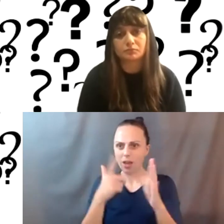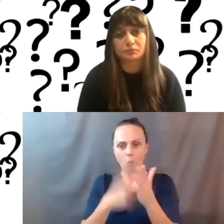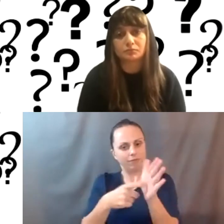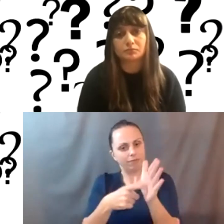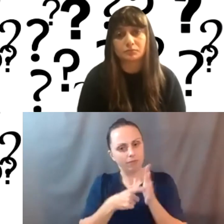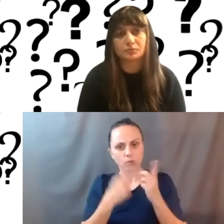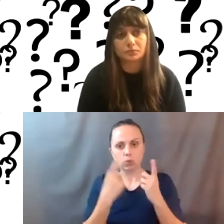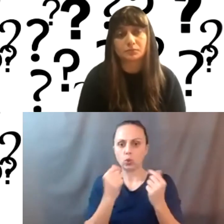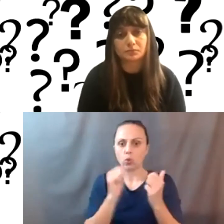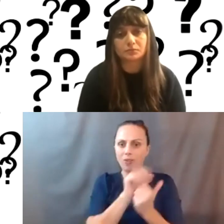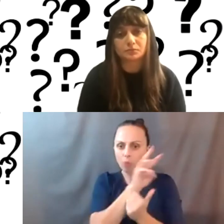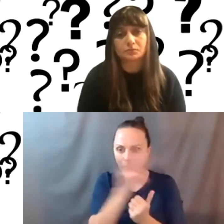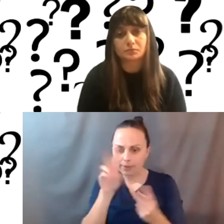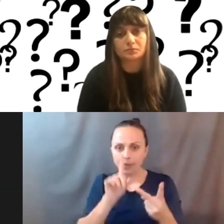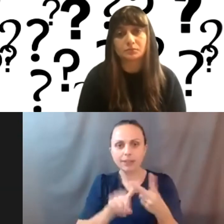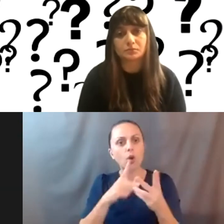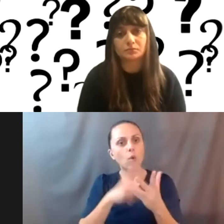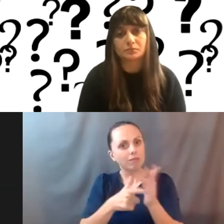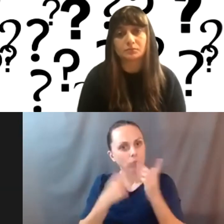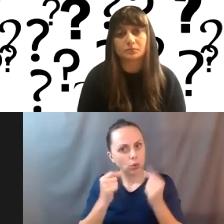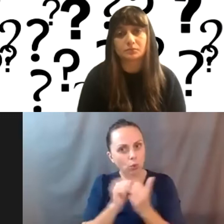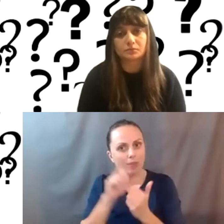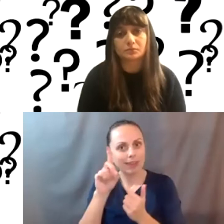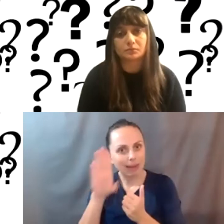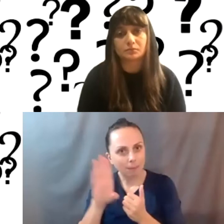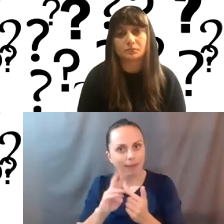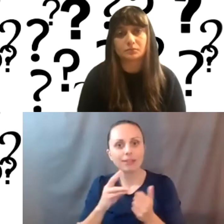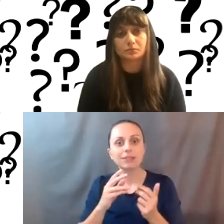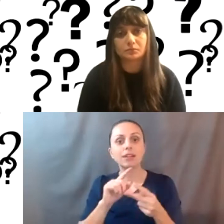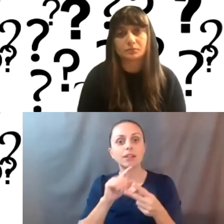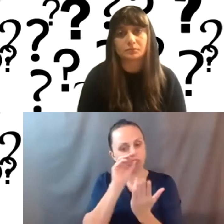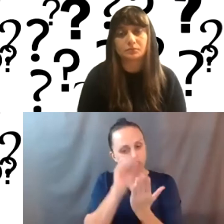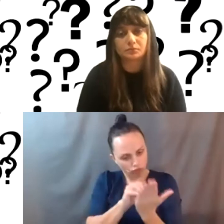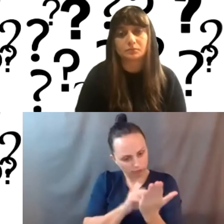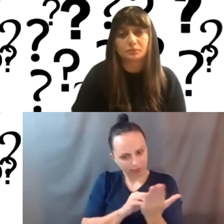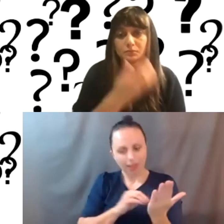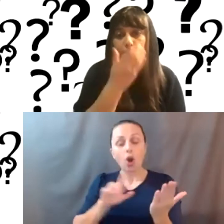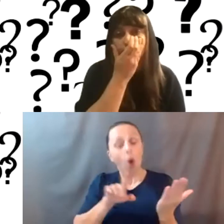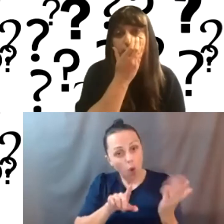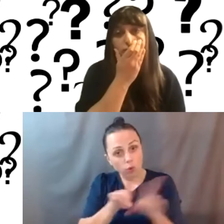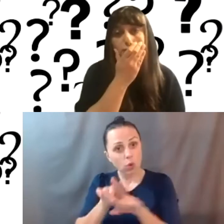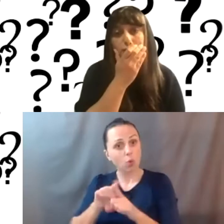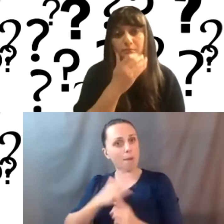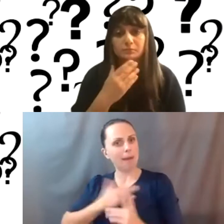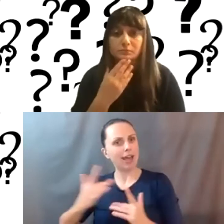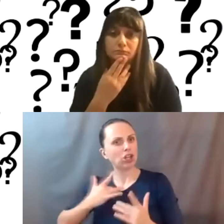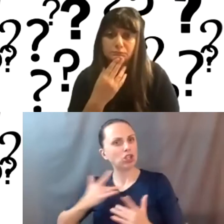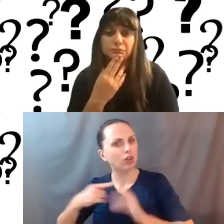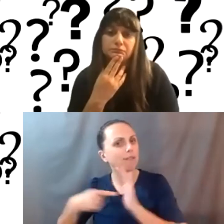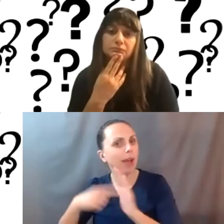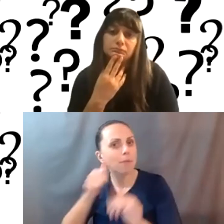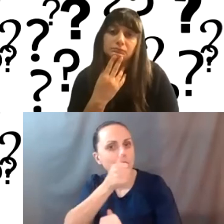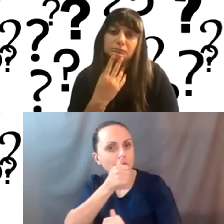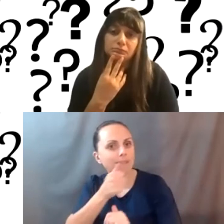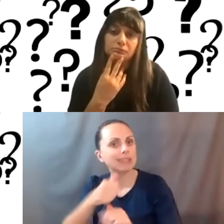with my website? What are the things I need to do with my database, whatever it is, and what are my big concerns around it? Like the privacy and all that stuff